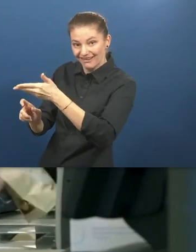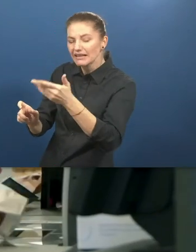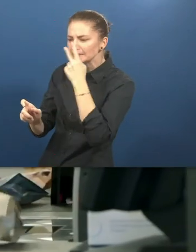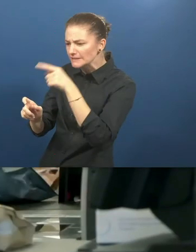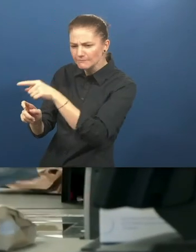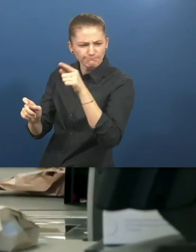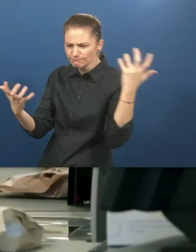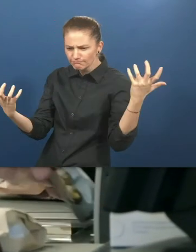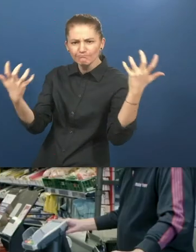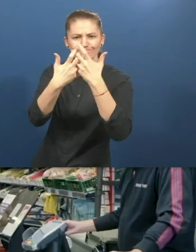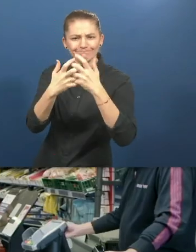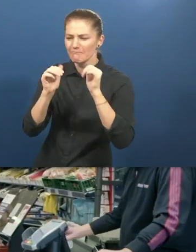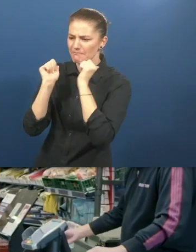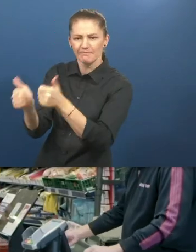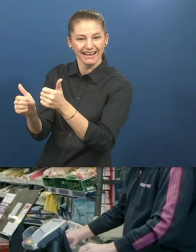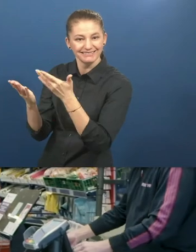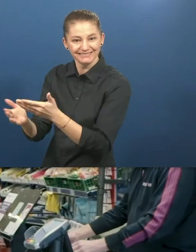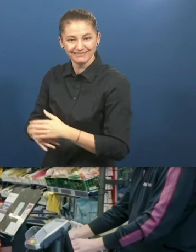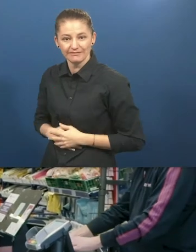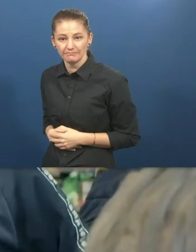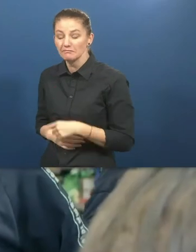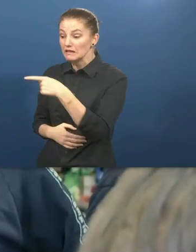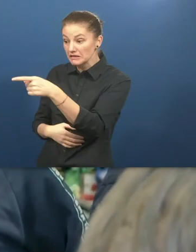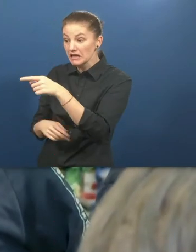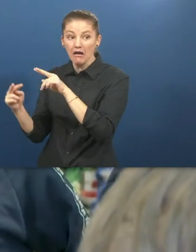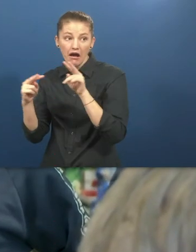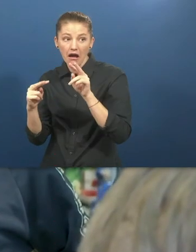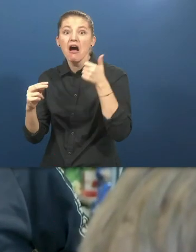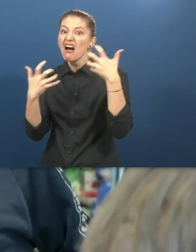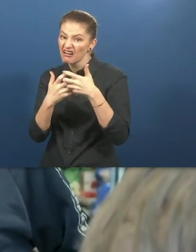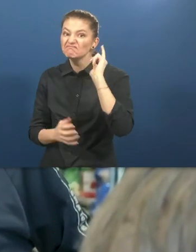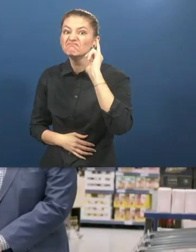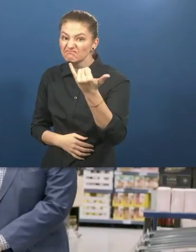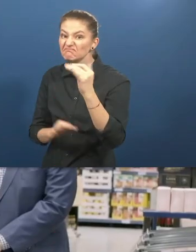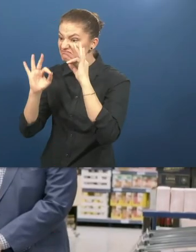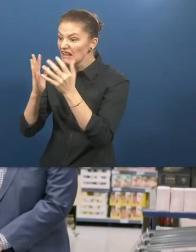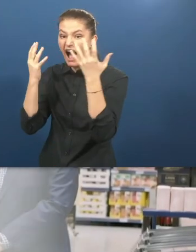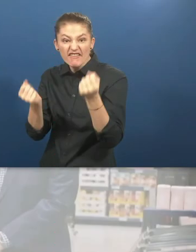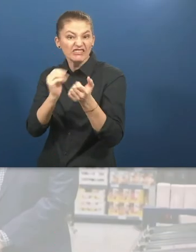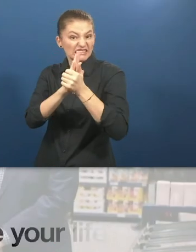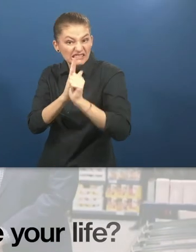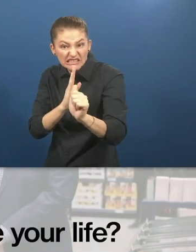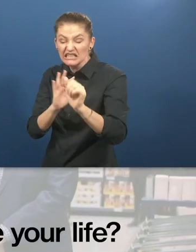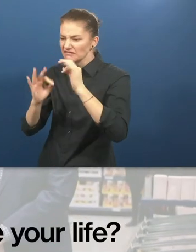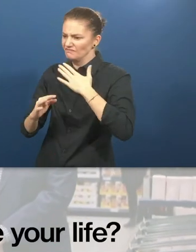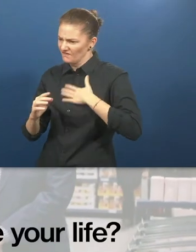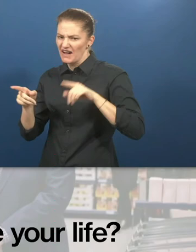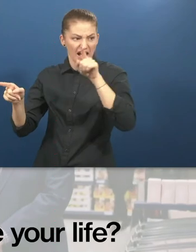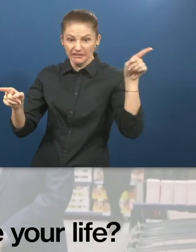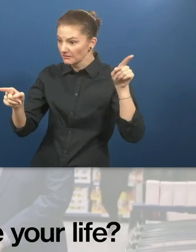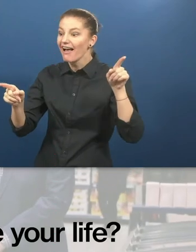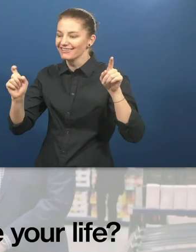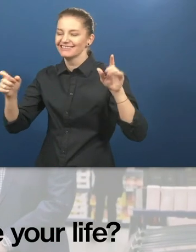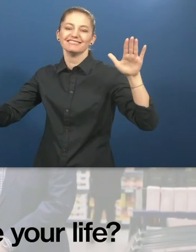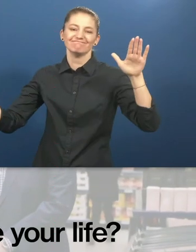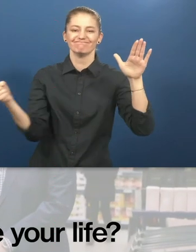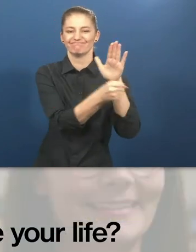confirmed that she has skills that are wanted in many companies. How did this solution change your life?